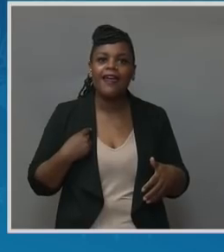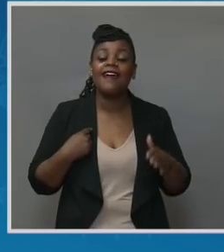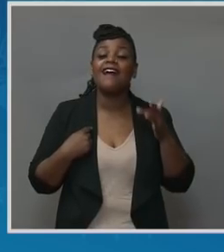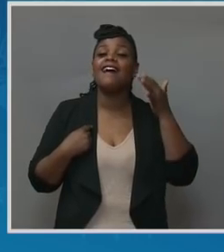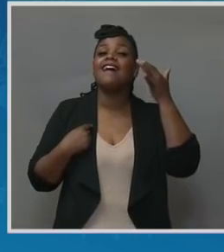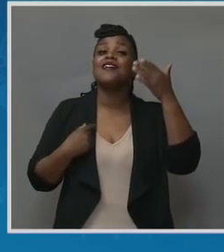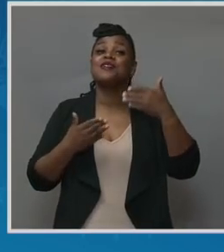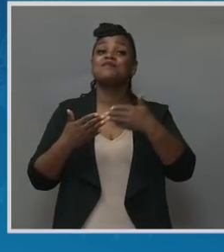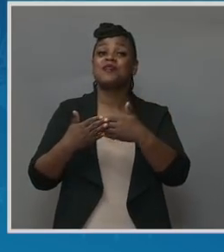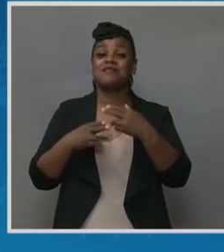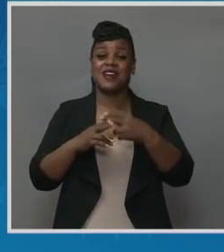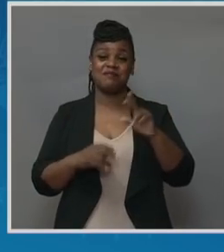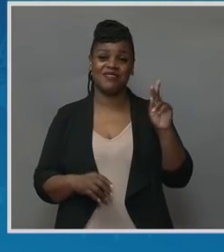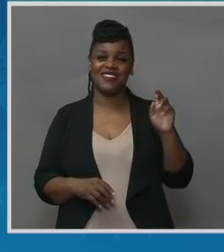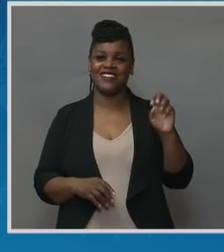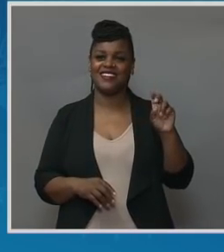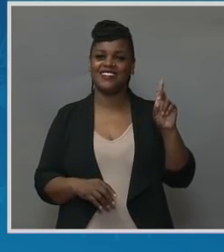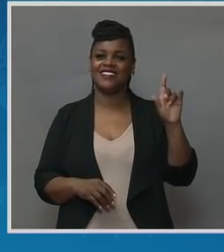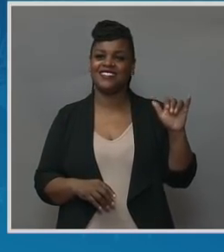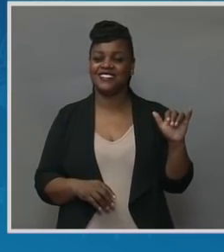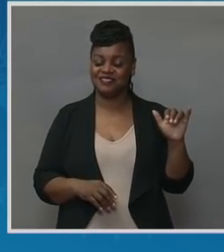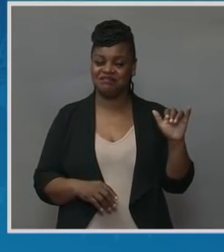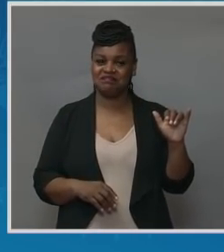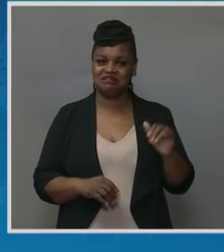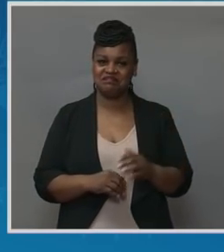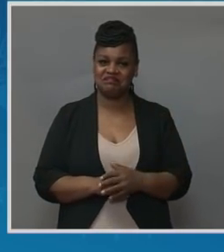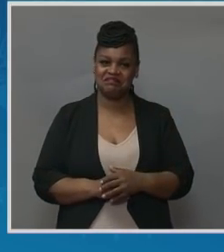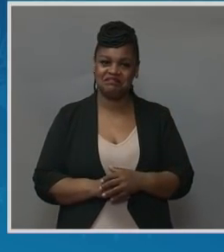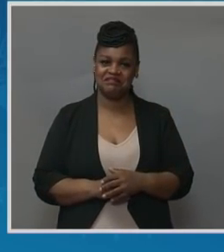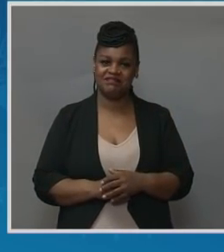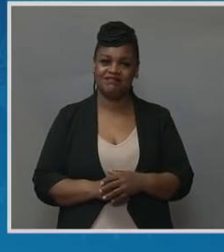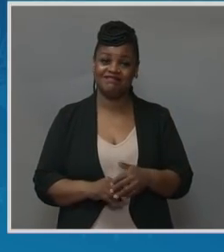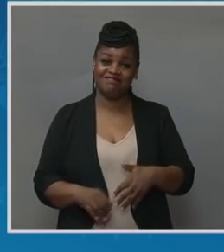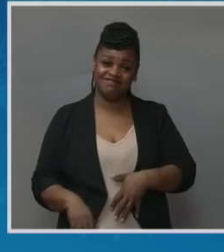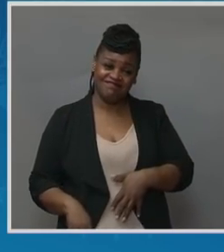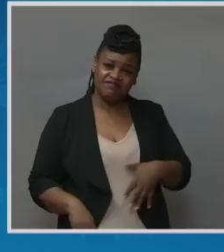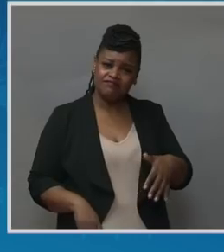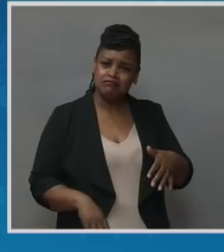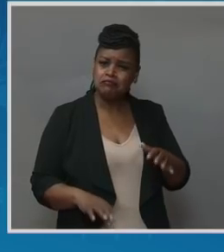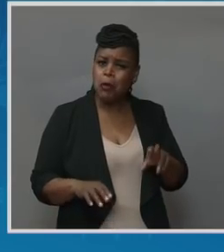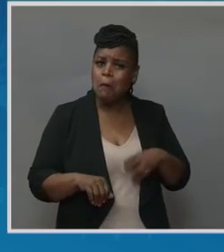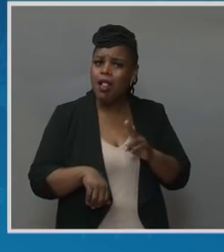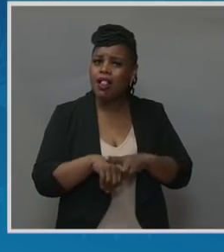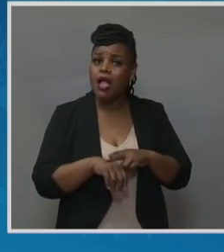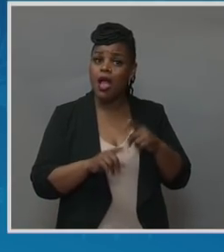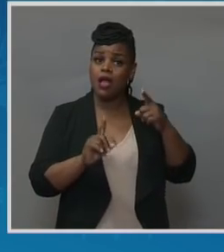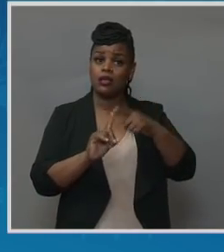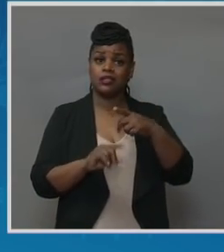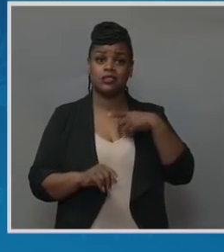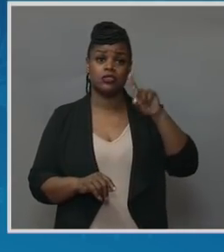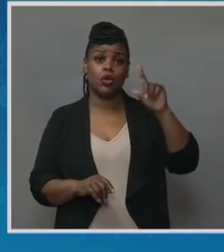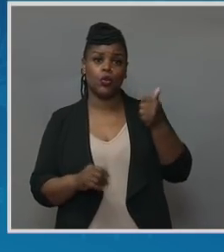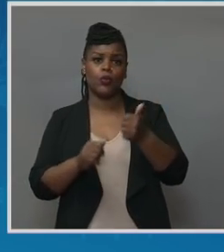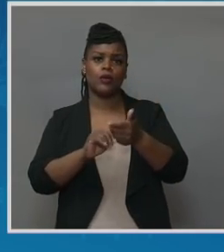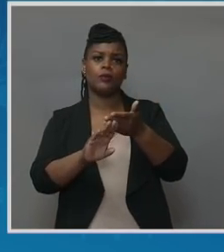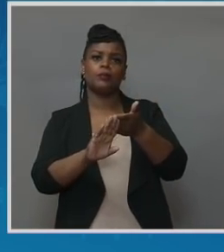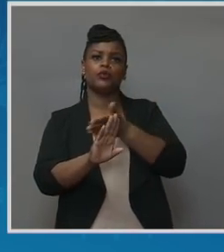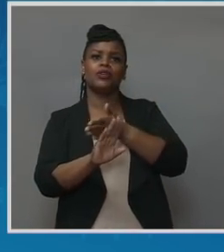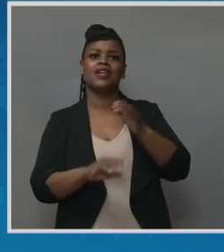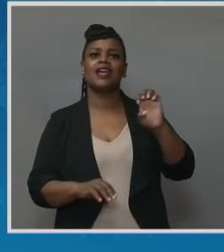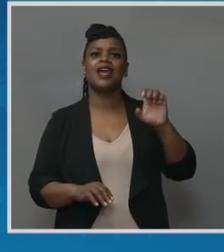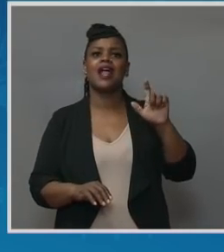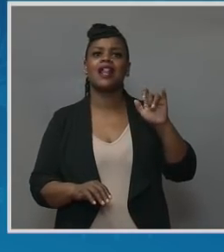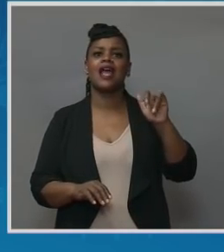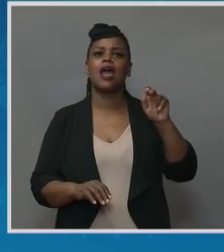My pregnancy was beautiful and uneventful until I was diagnosed with preeclampsia. I learned my